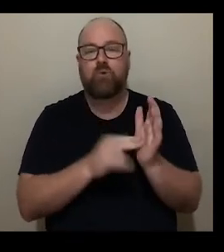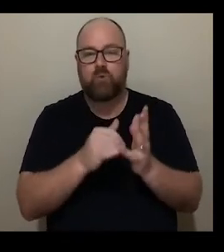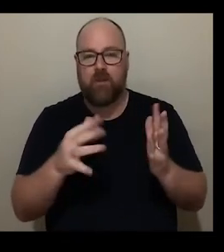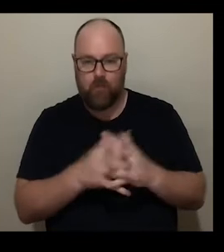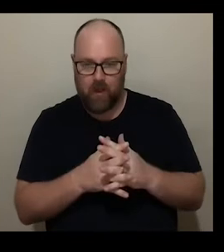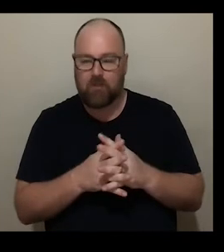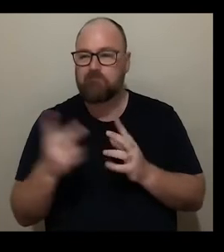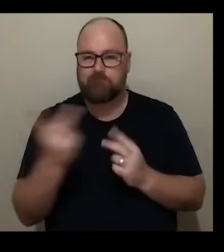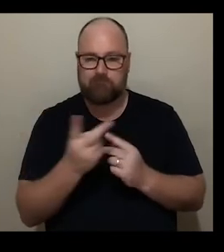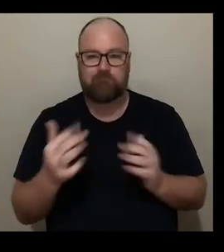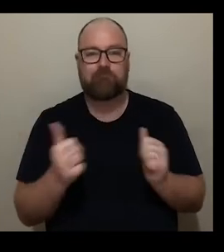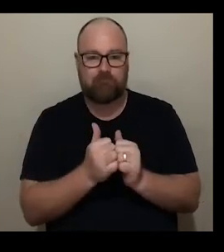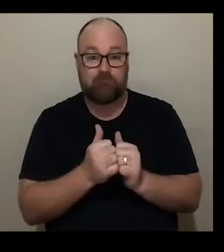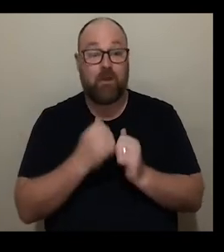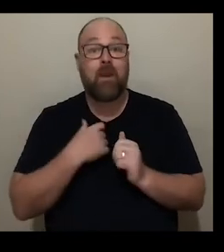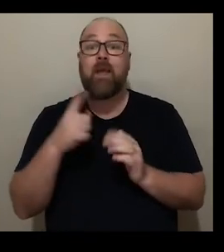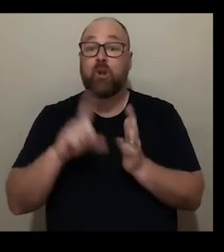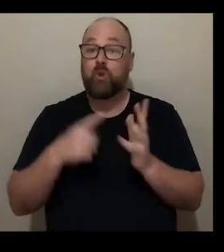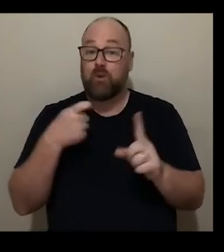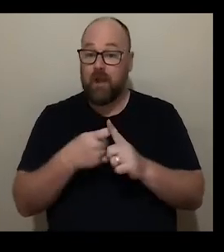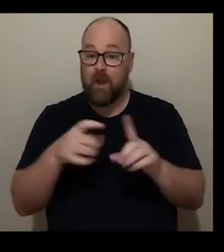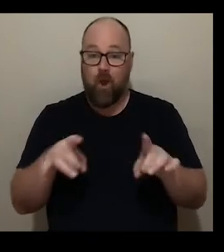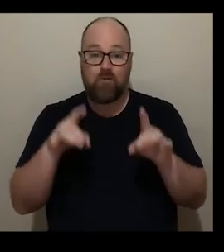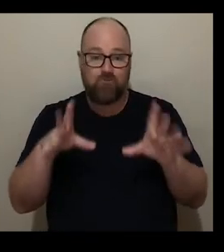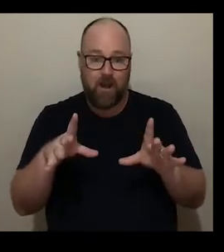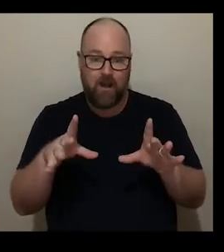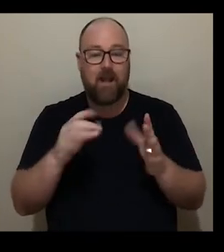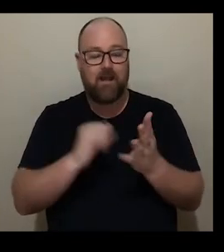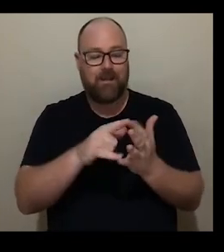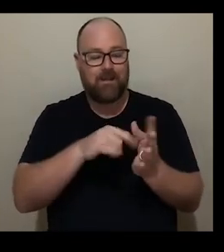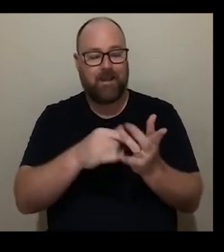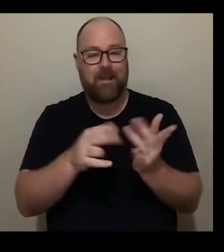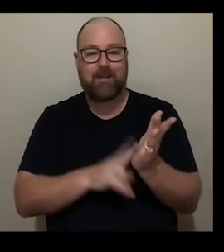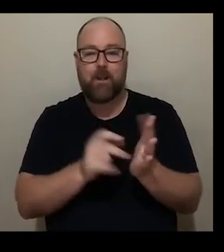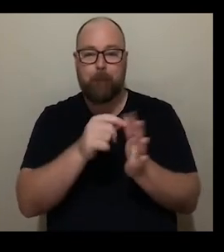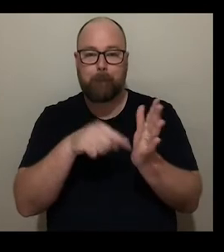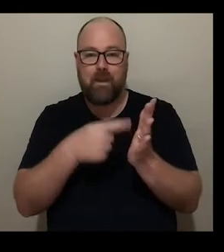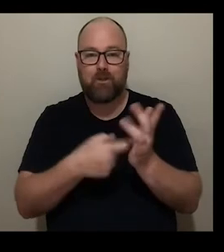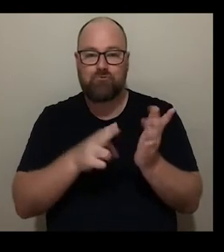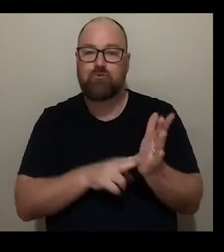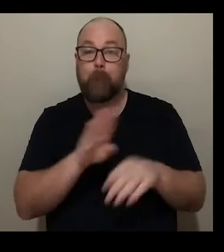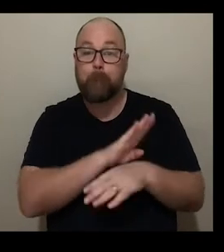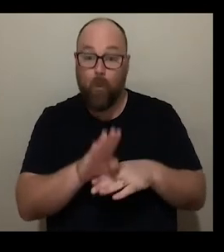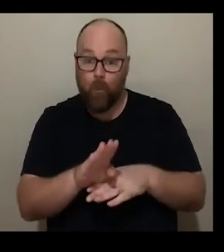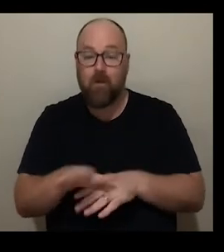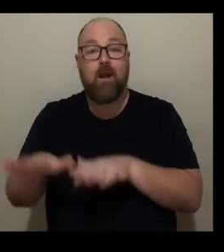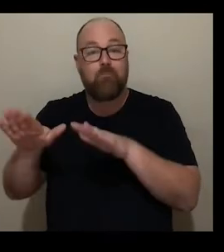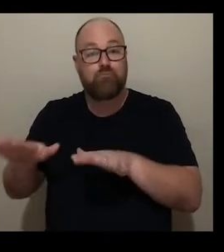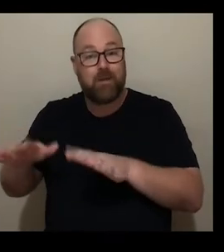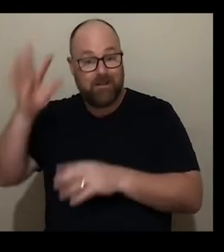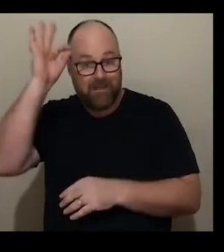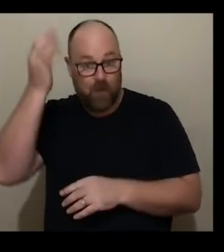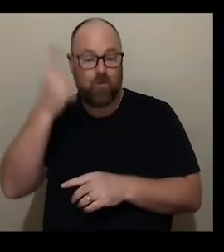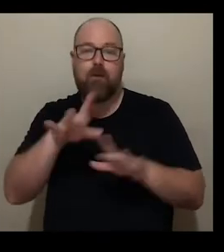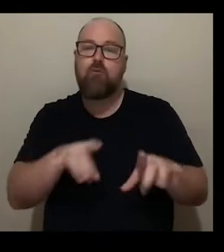the UK-Australia Season Patrons Board, the British Council and the Australian